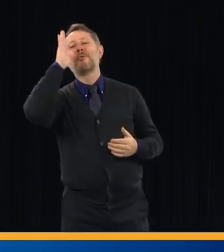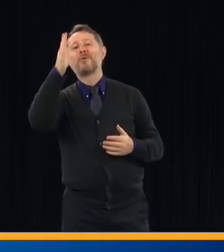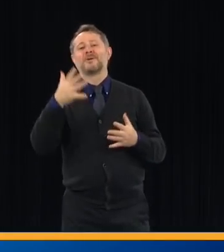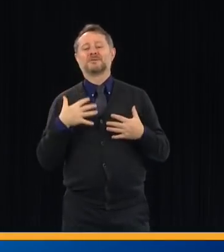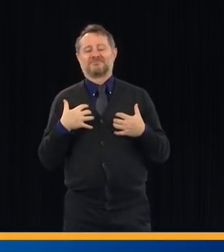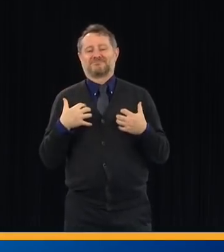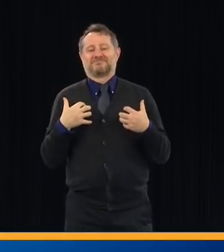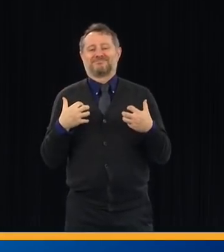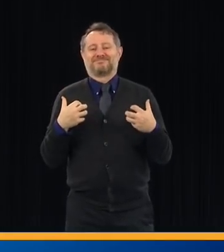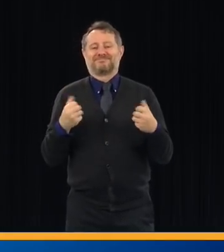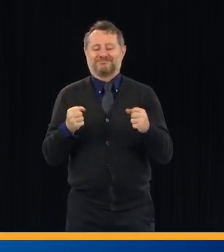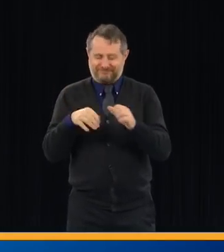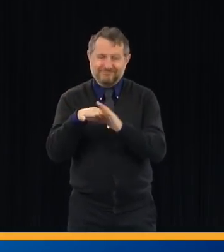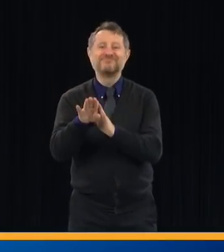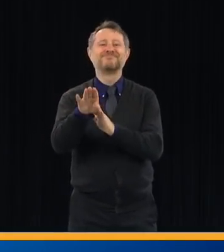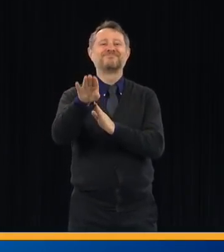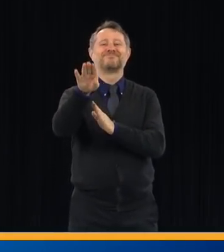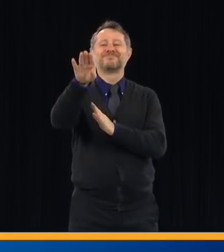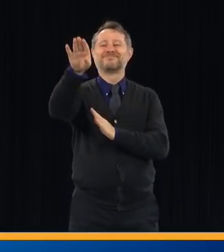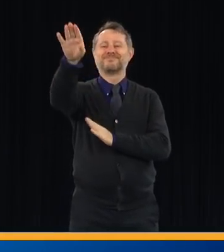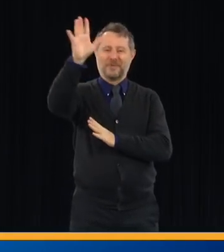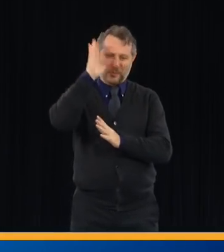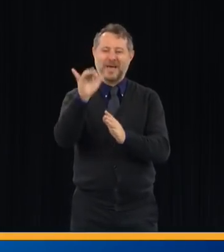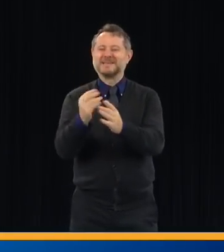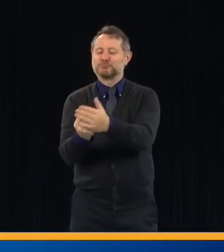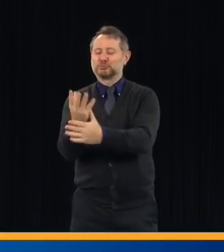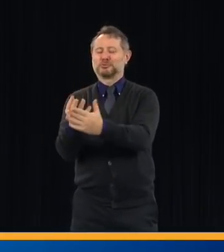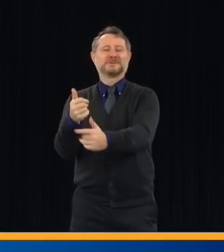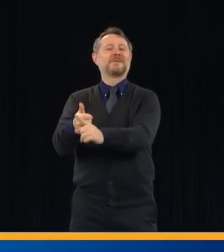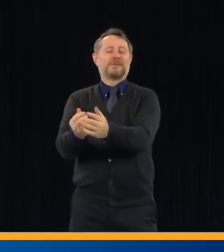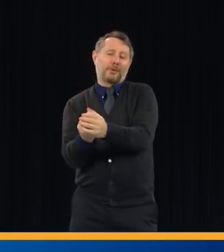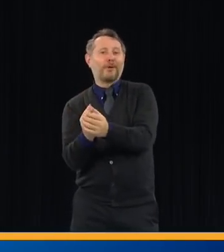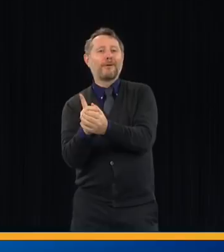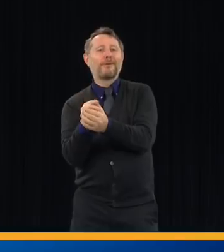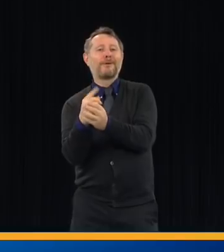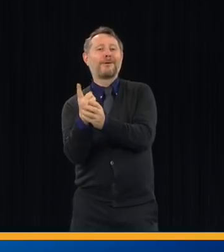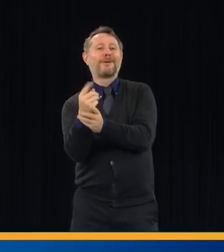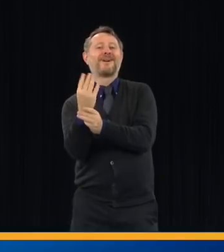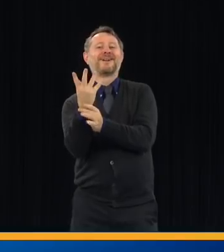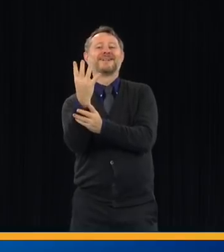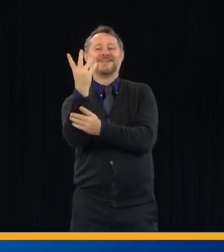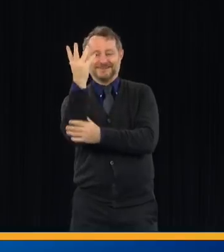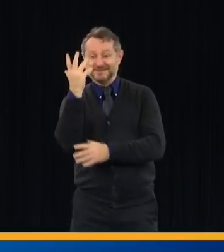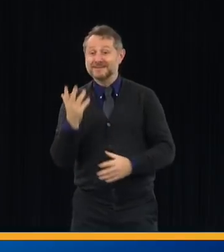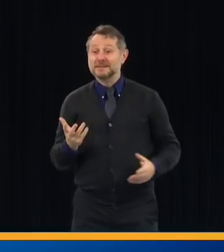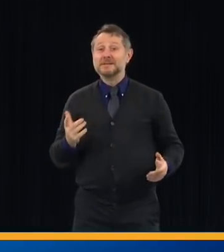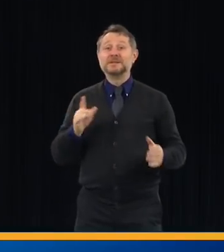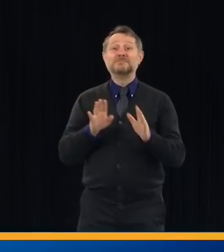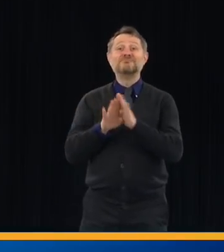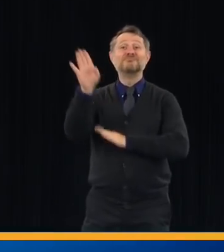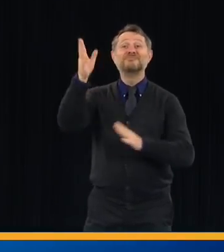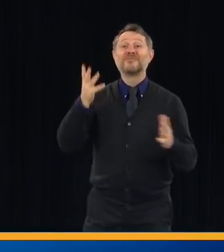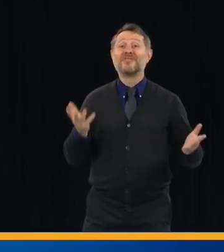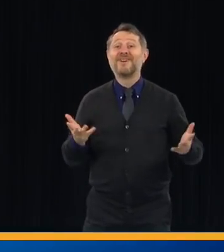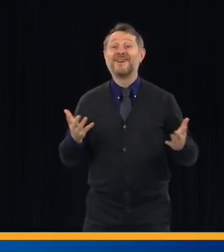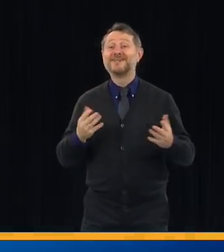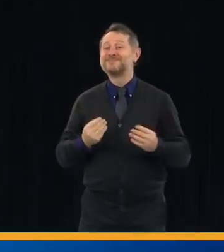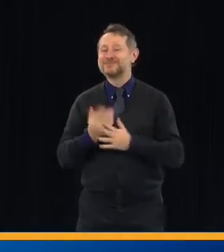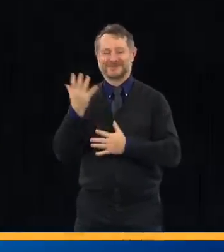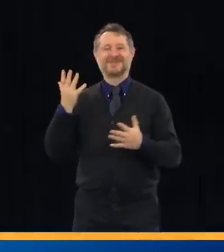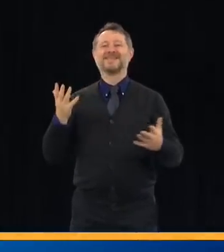a rebirth, and that's what spring is all about. And the rebirth is primarily